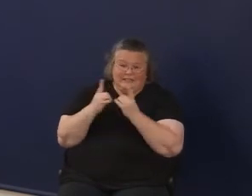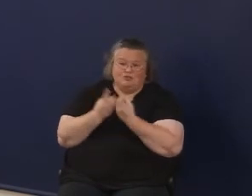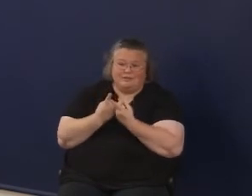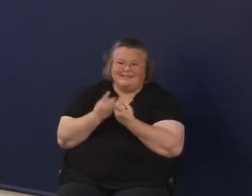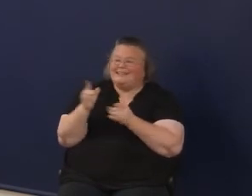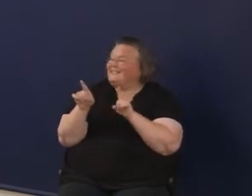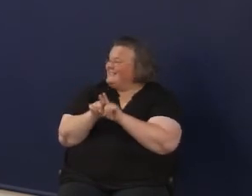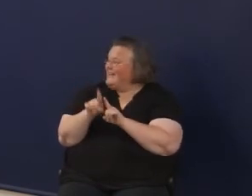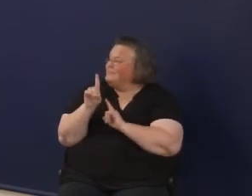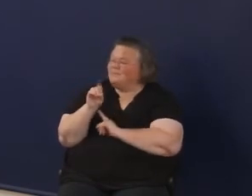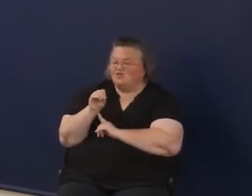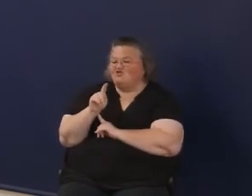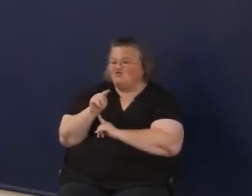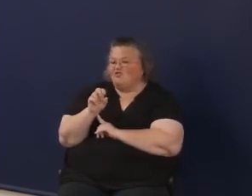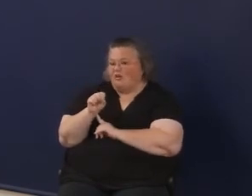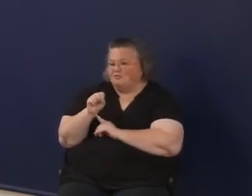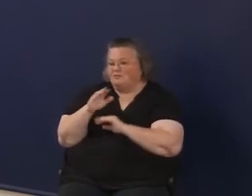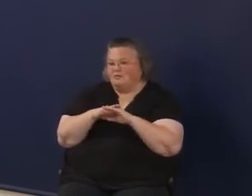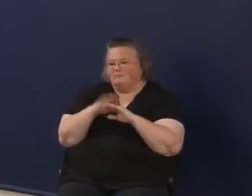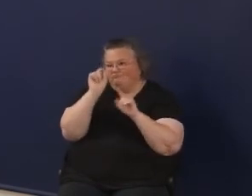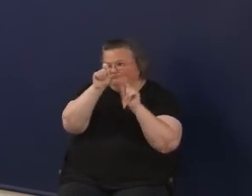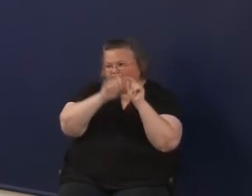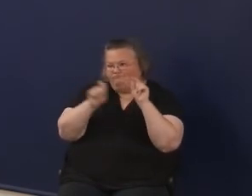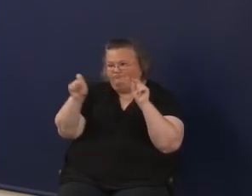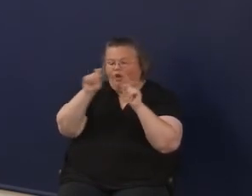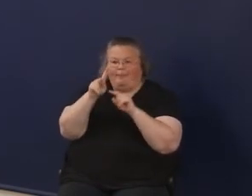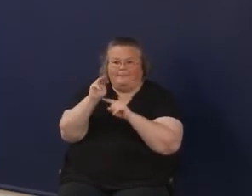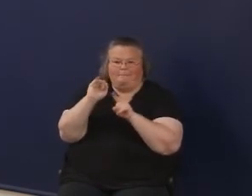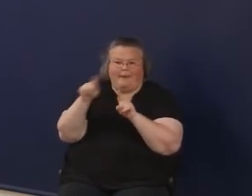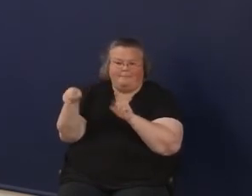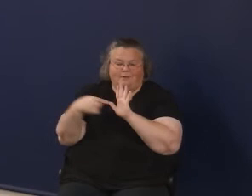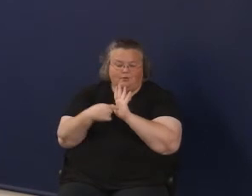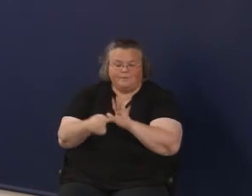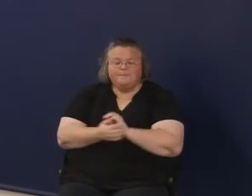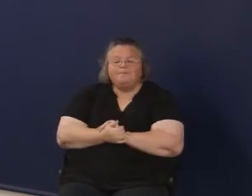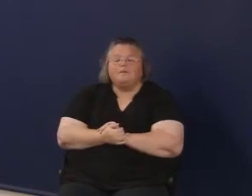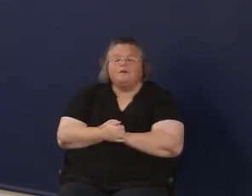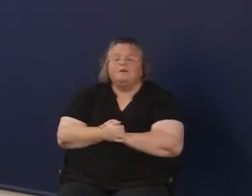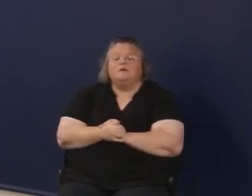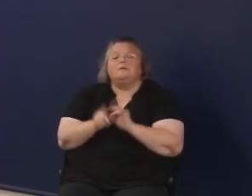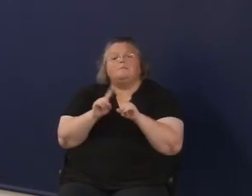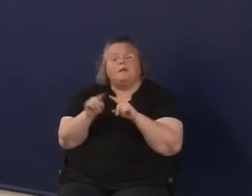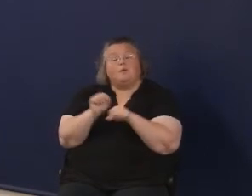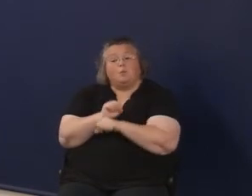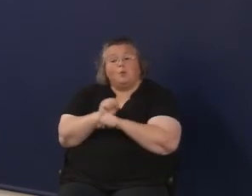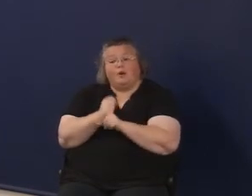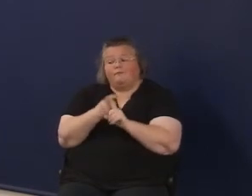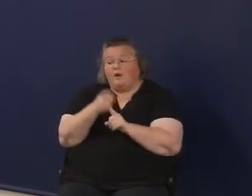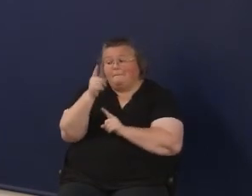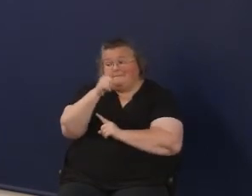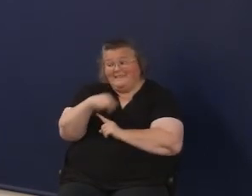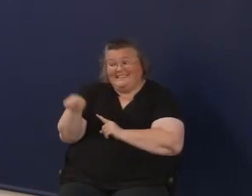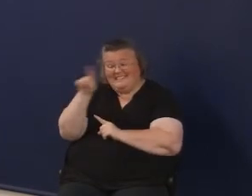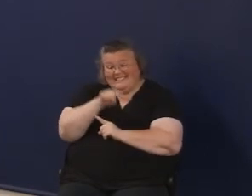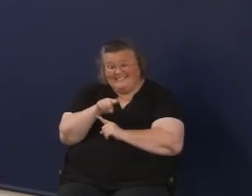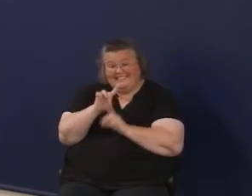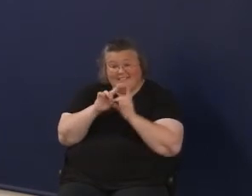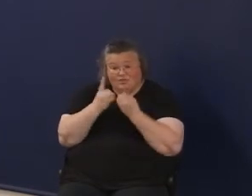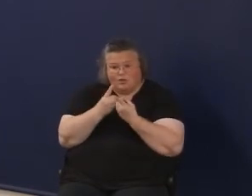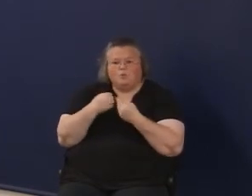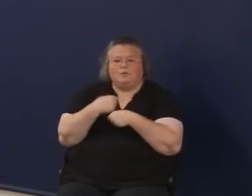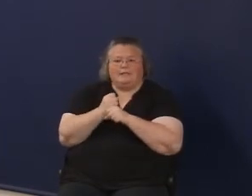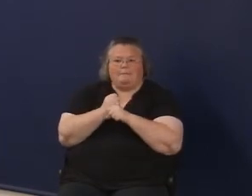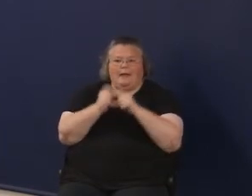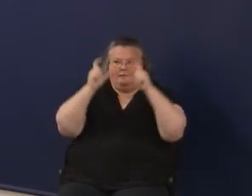same dots on the map. And the work that was done in these districts was to first create this,